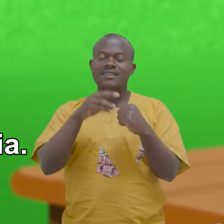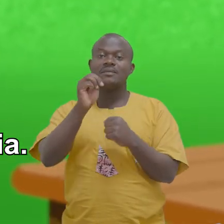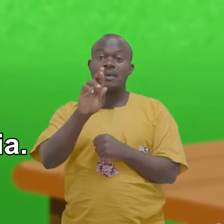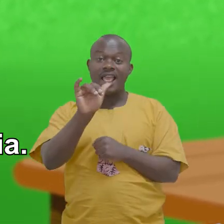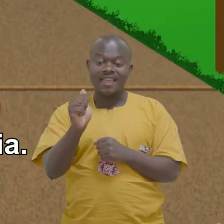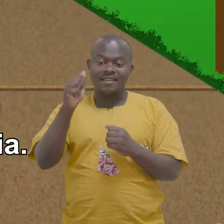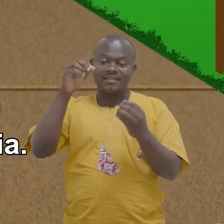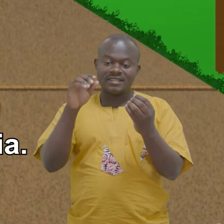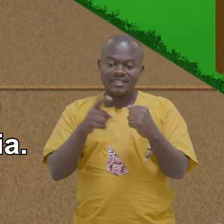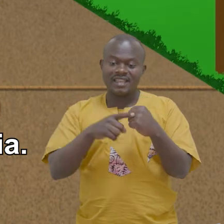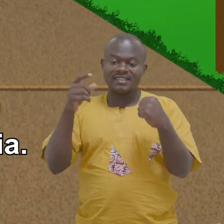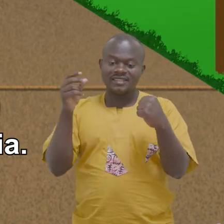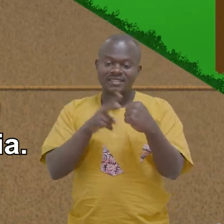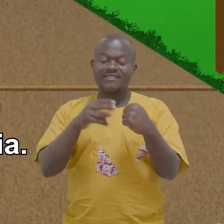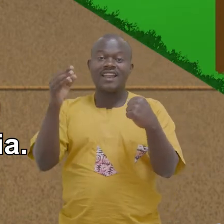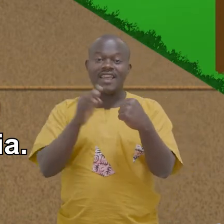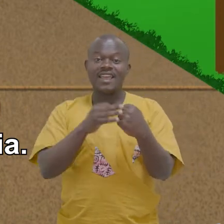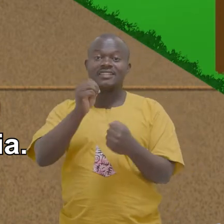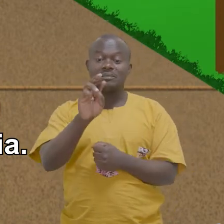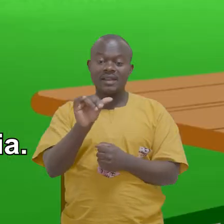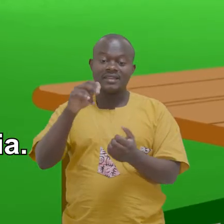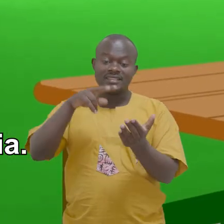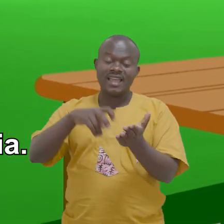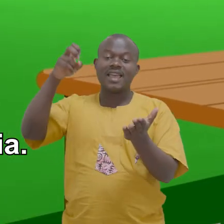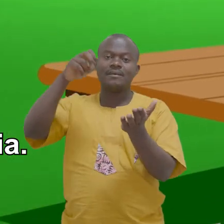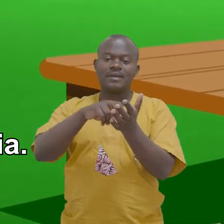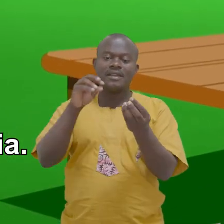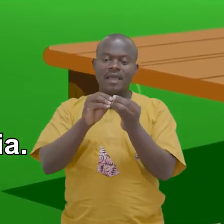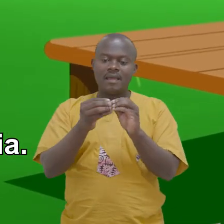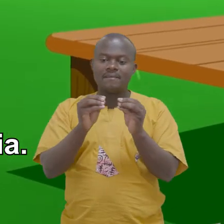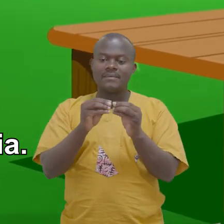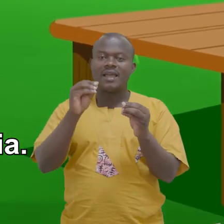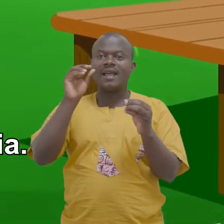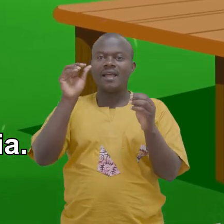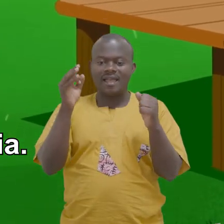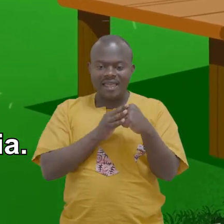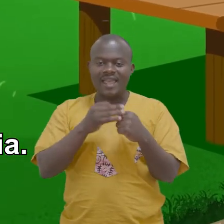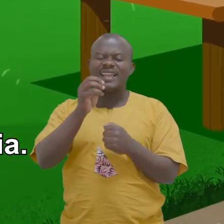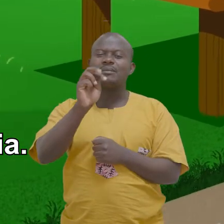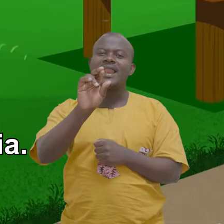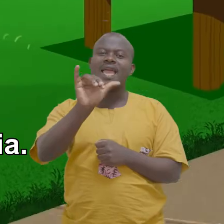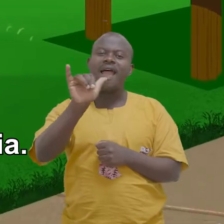seven Maria Maria Six, seven, eight Maria Skip number eight Maria